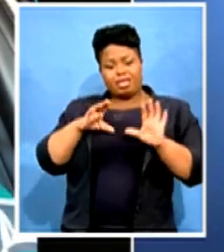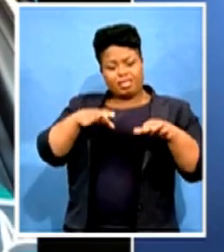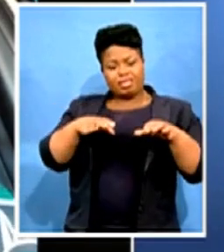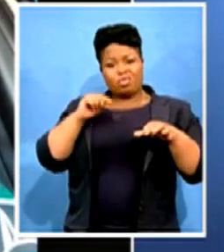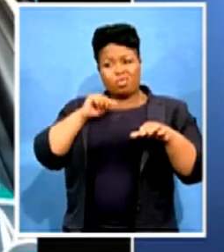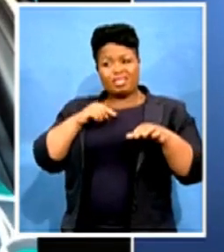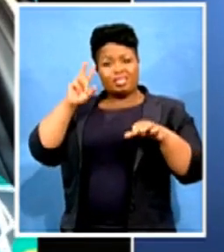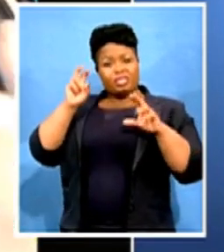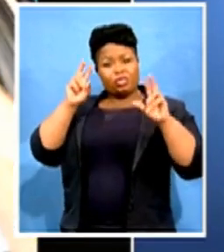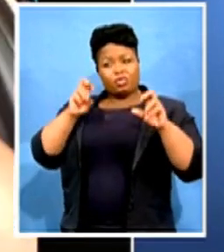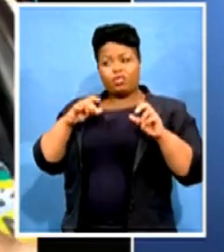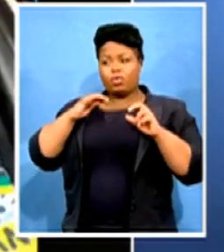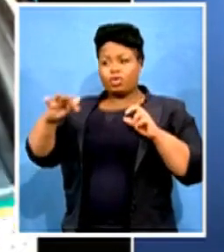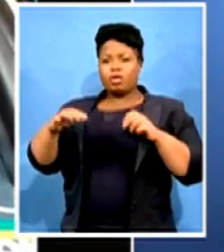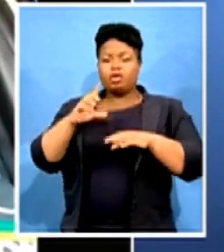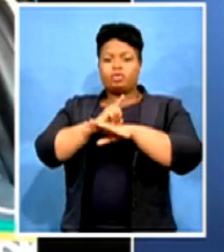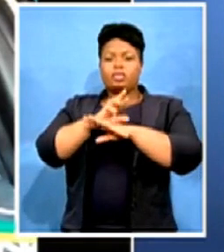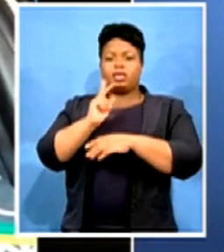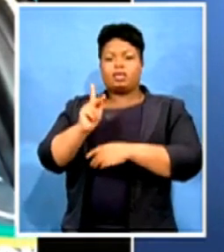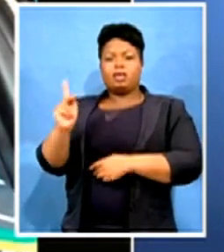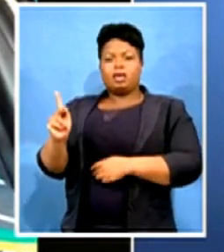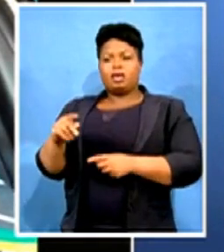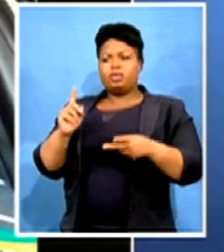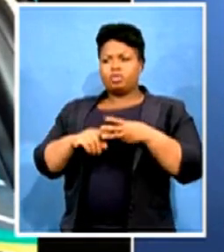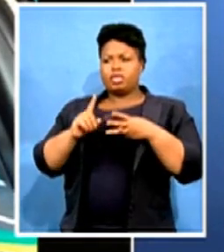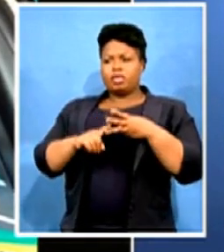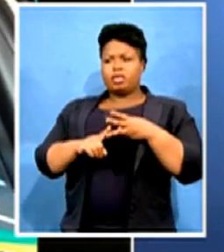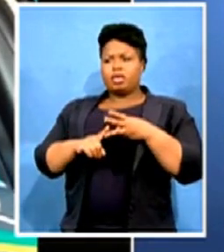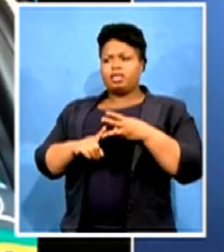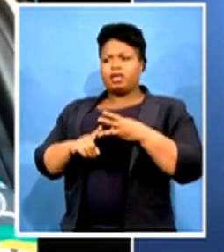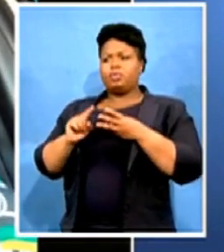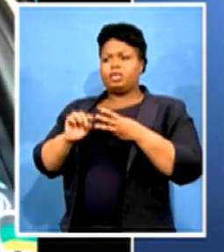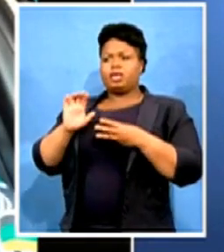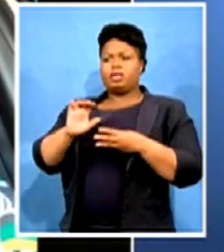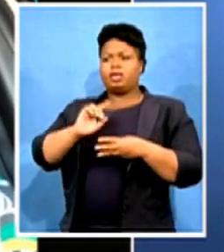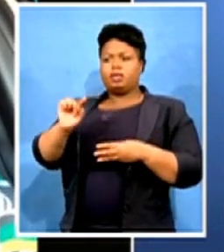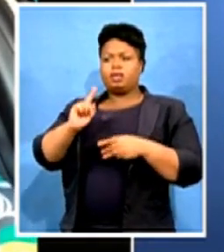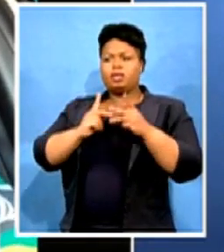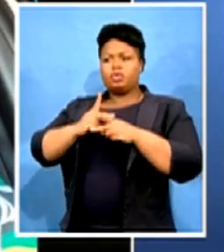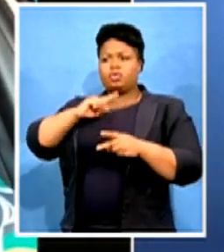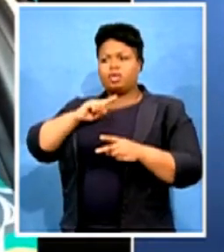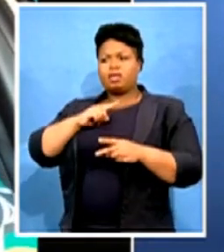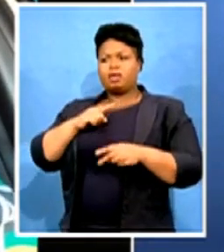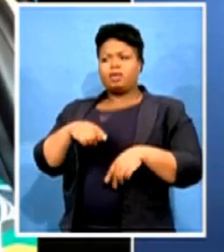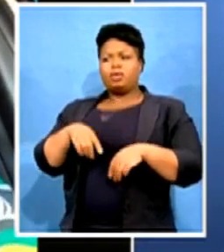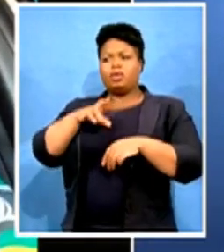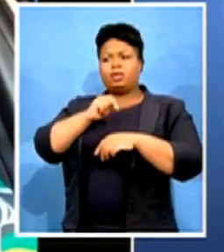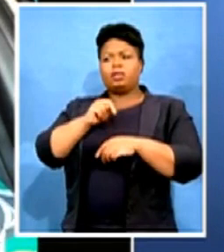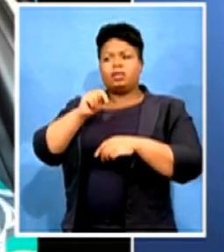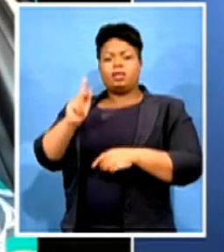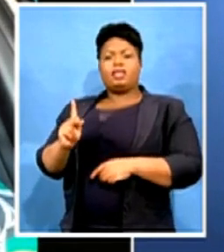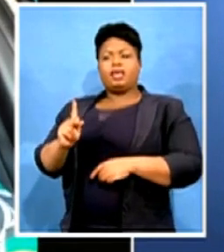of water and sanitation rely on the district municipality of Nakamudiri Molema. This is not fair. This is